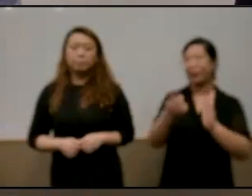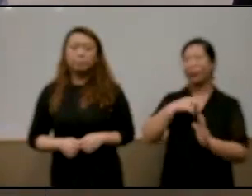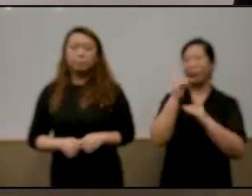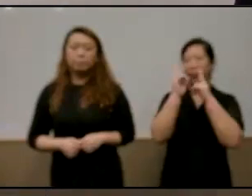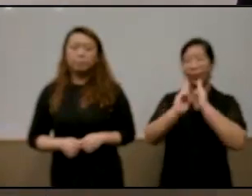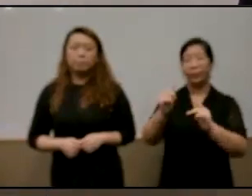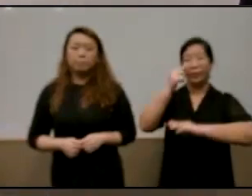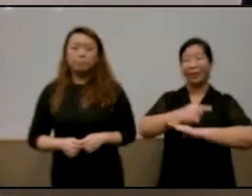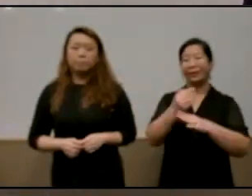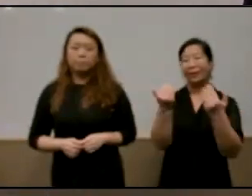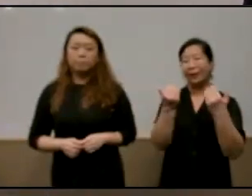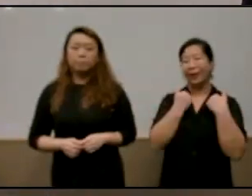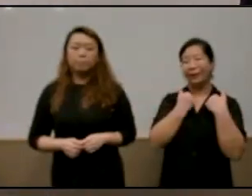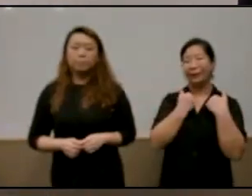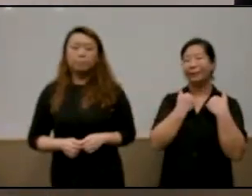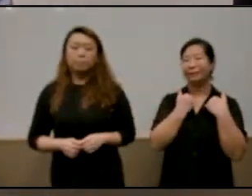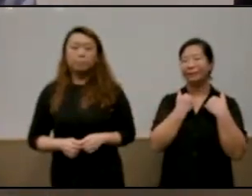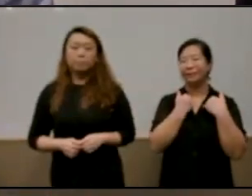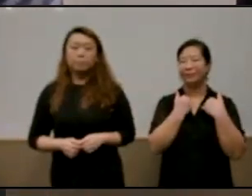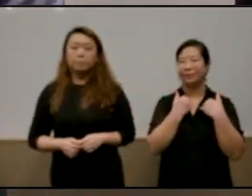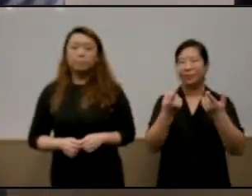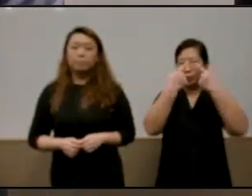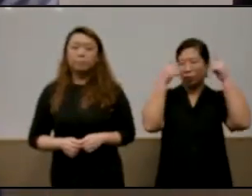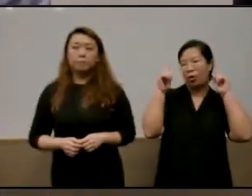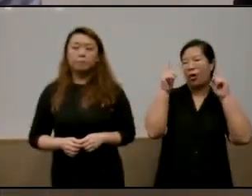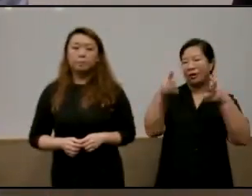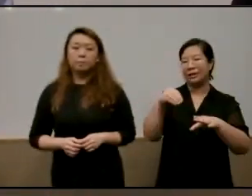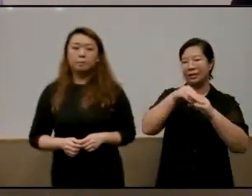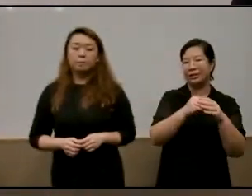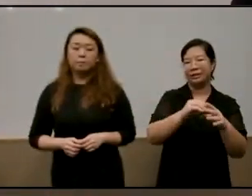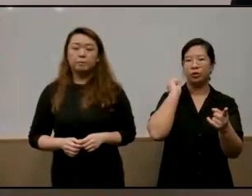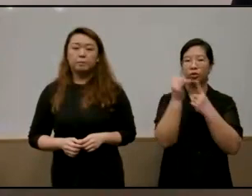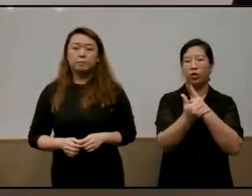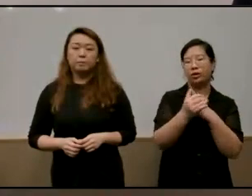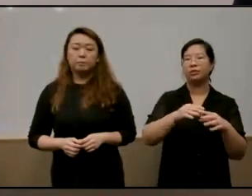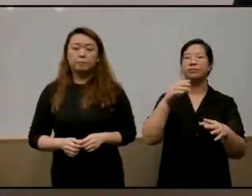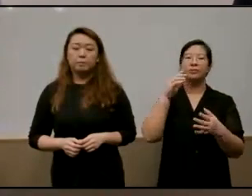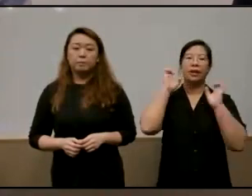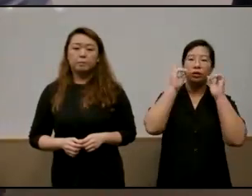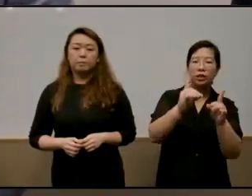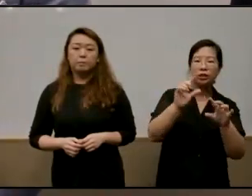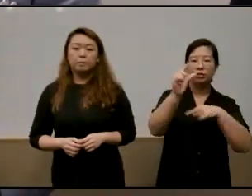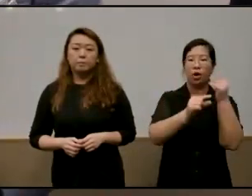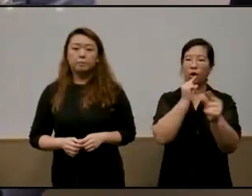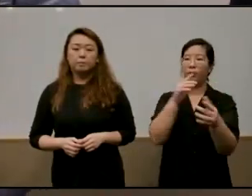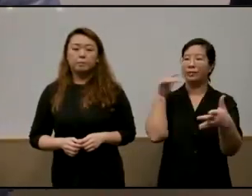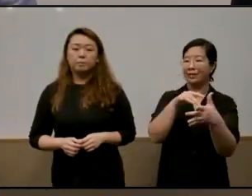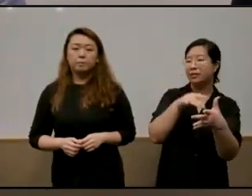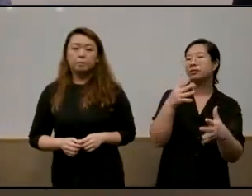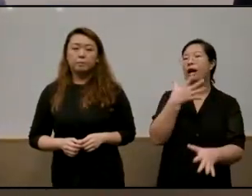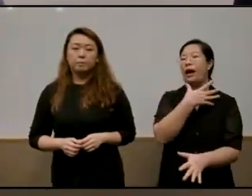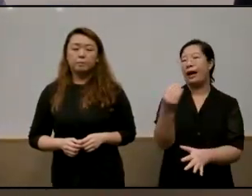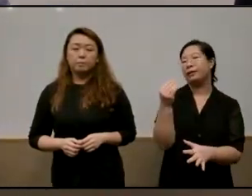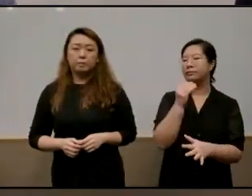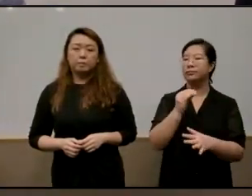honored today to have an interdisciplinary scholar in sociology of education global studies in education and international and